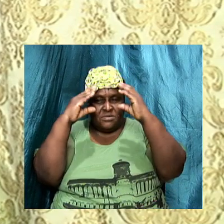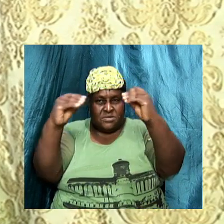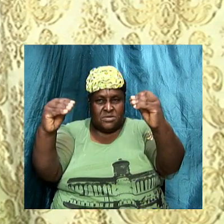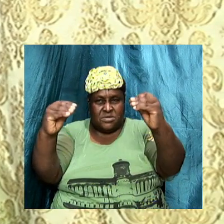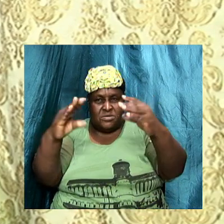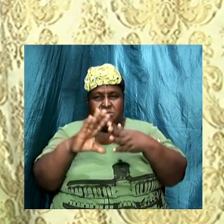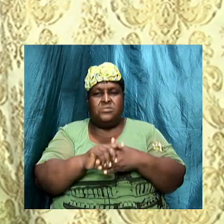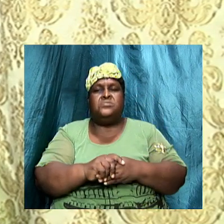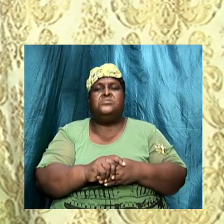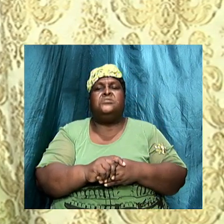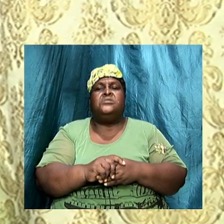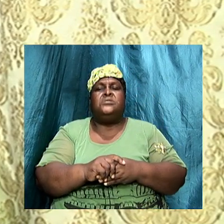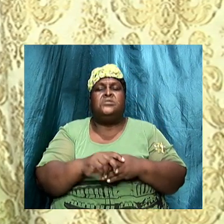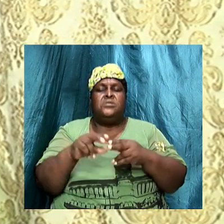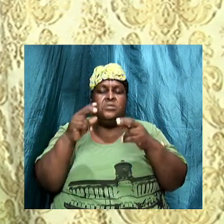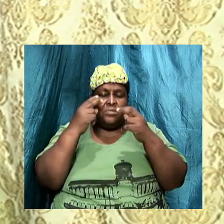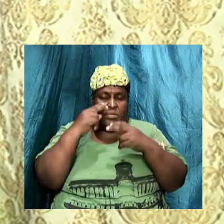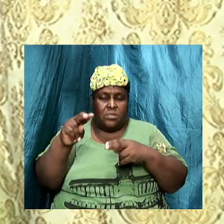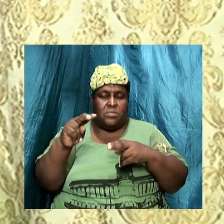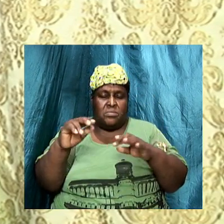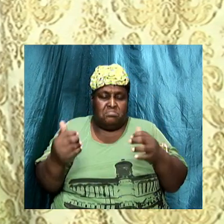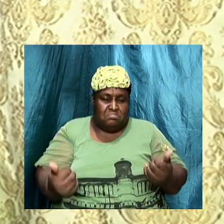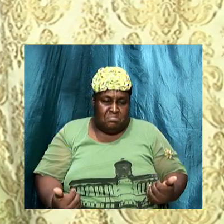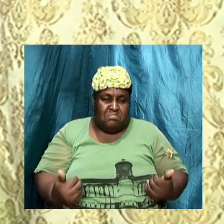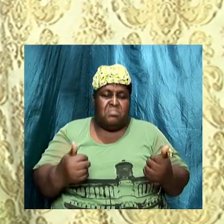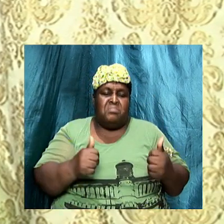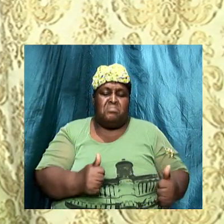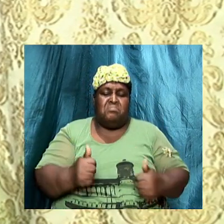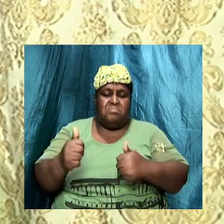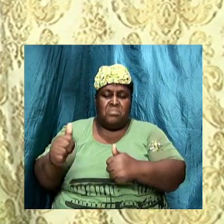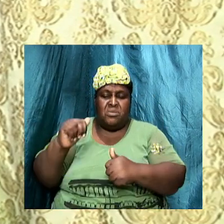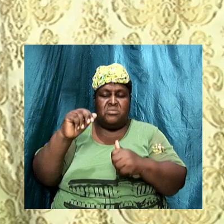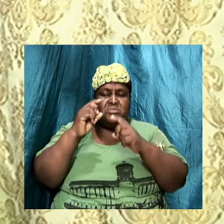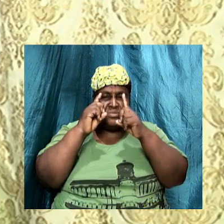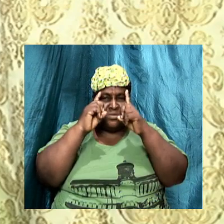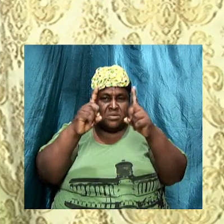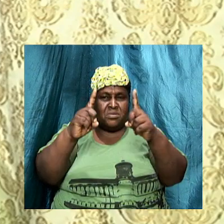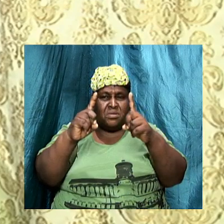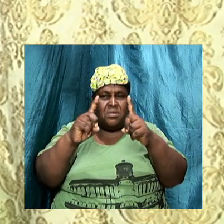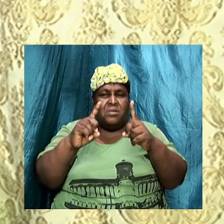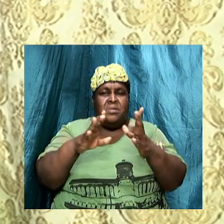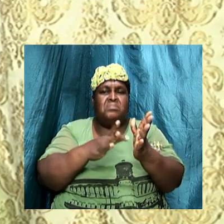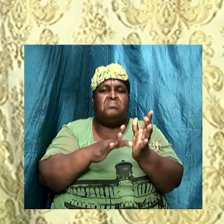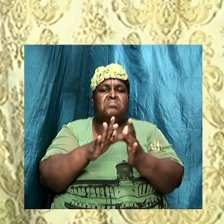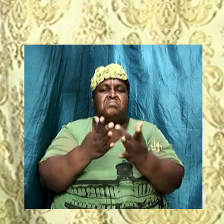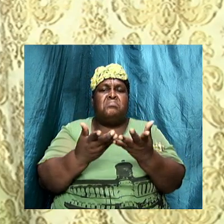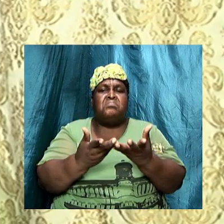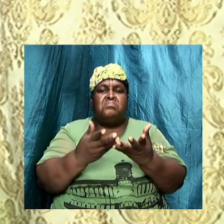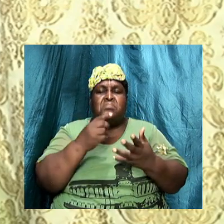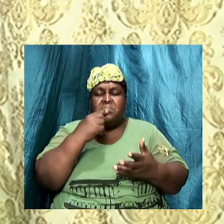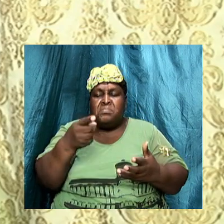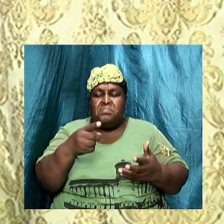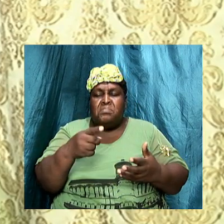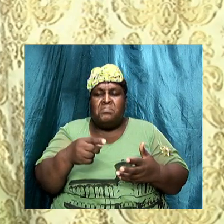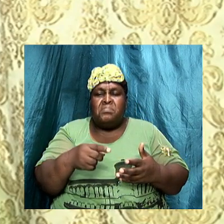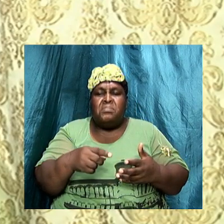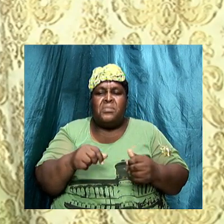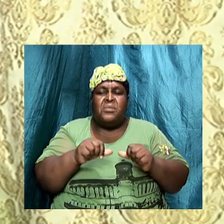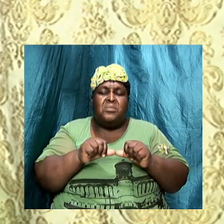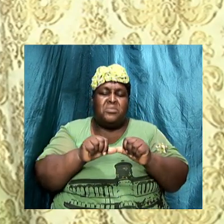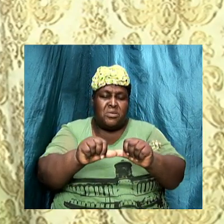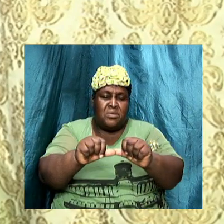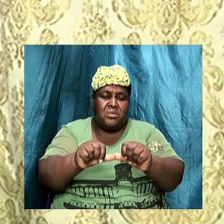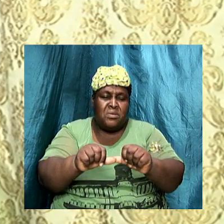look now at the apostles' doctrine. And the Bible says in Acts that they continue steadfastly in the apostles'